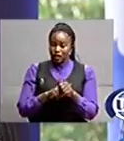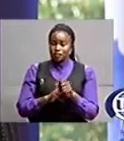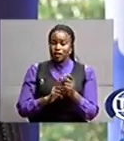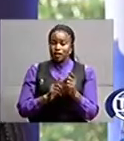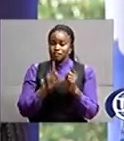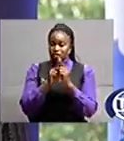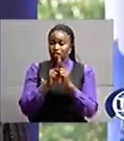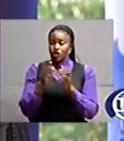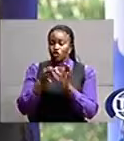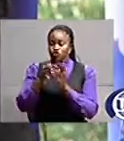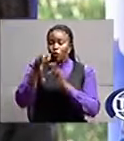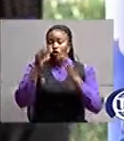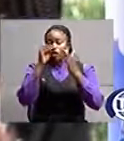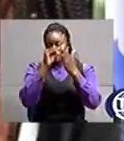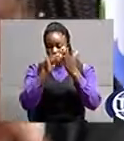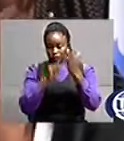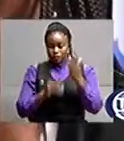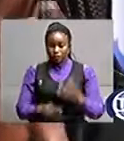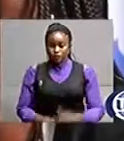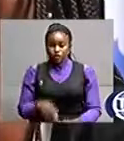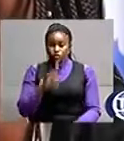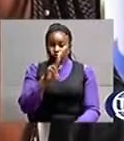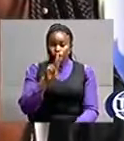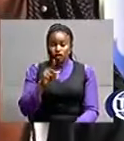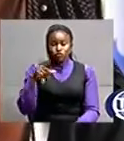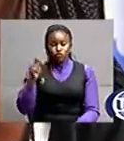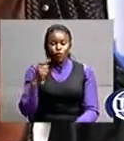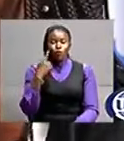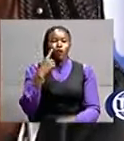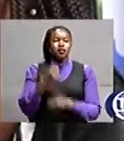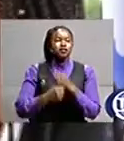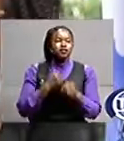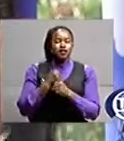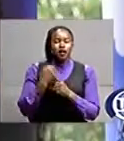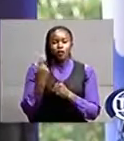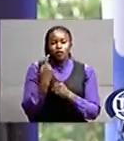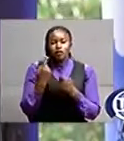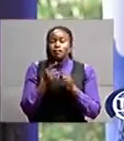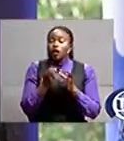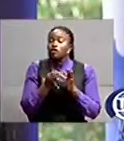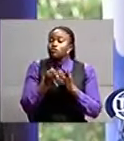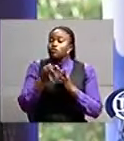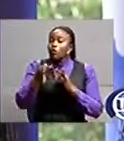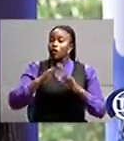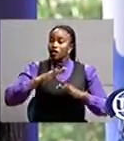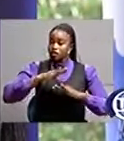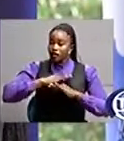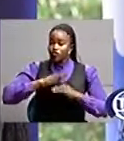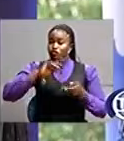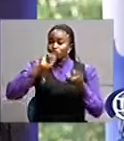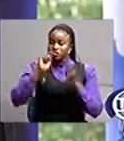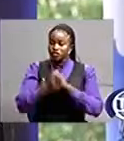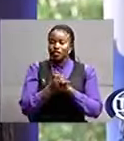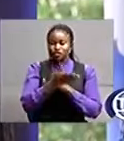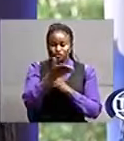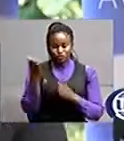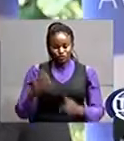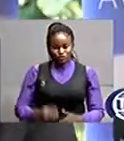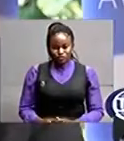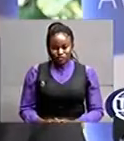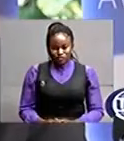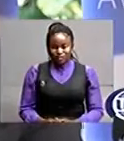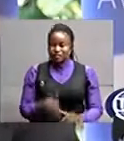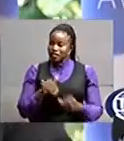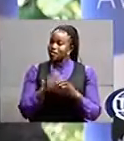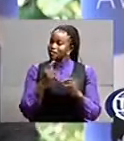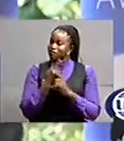you go and it's just too short a period of time one year, but yet it's long enough to change you in certain ways. The